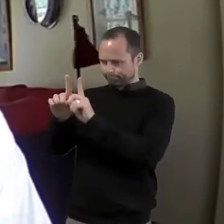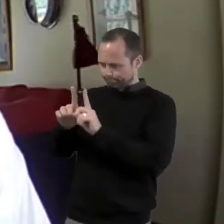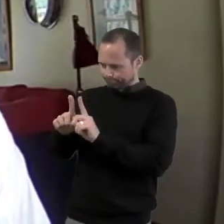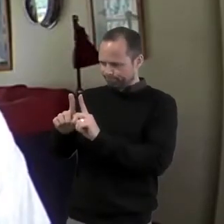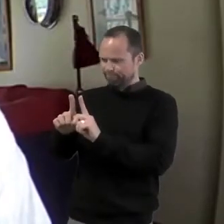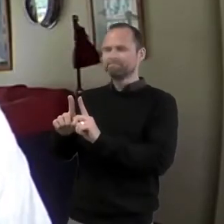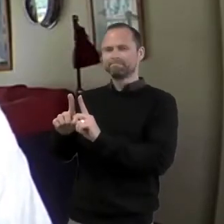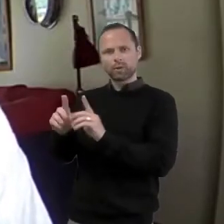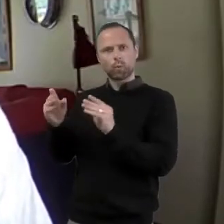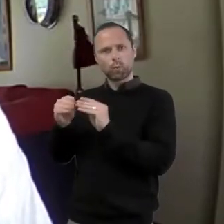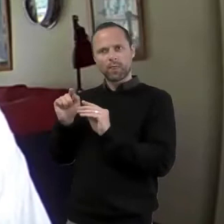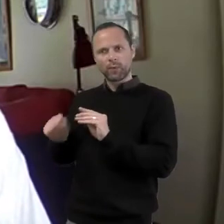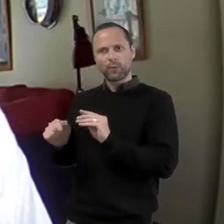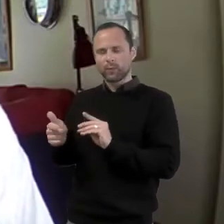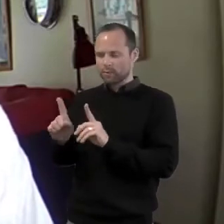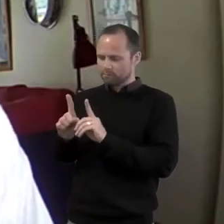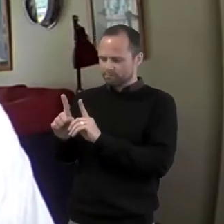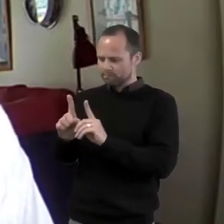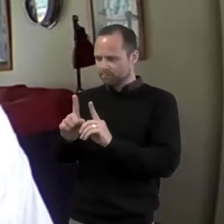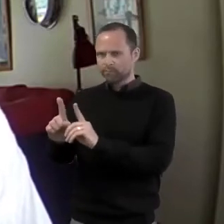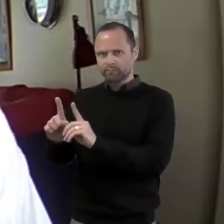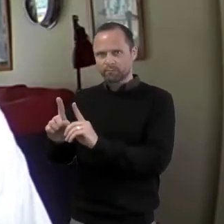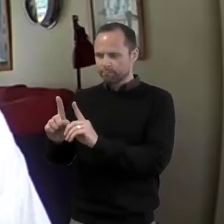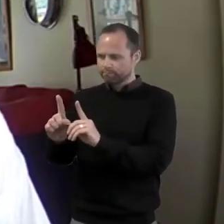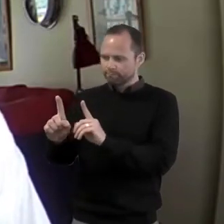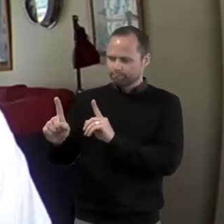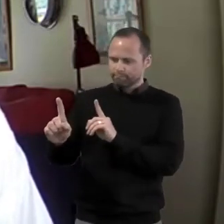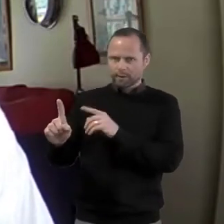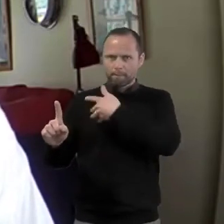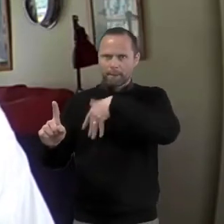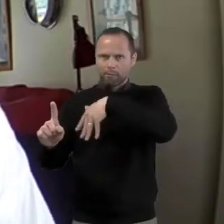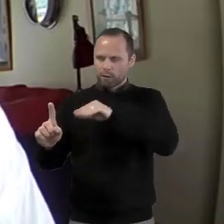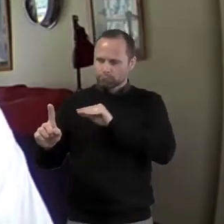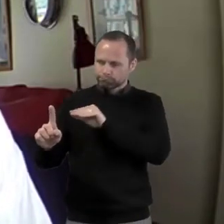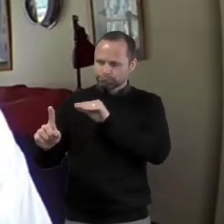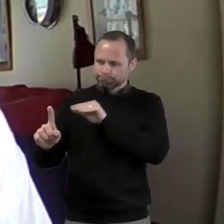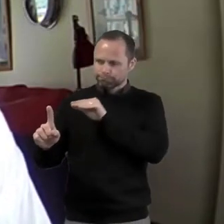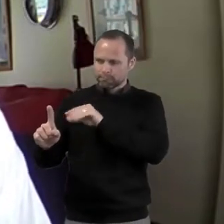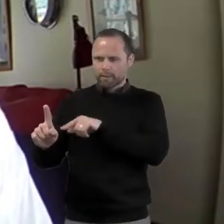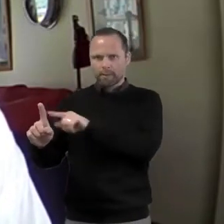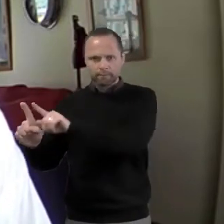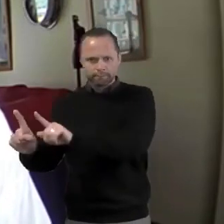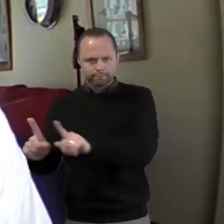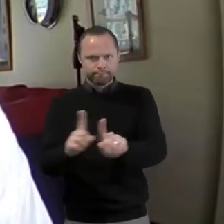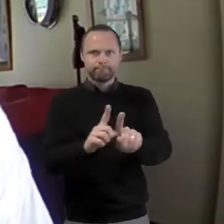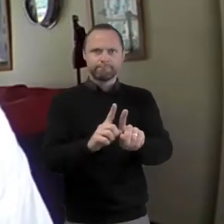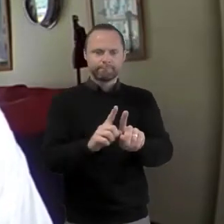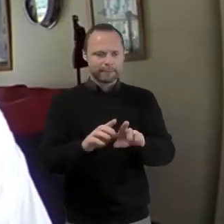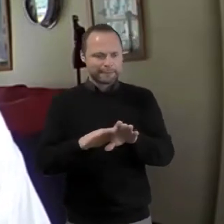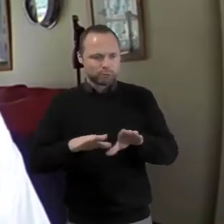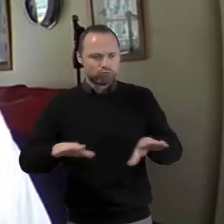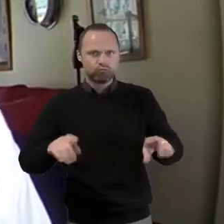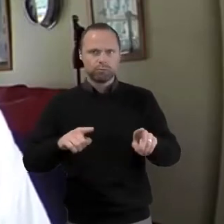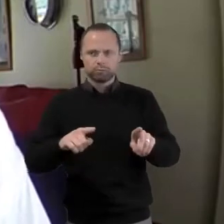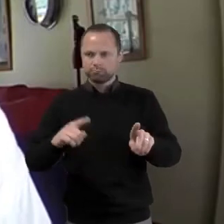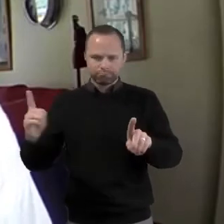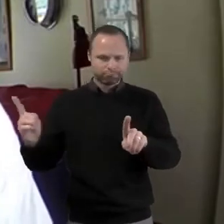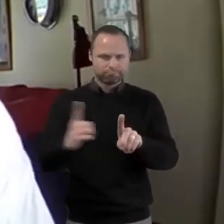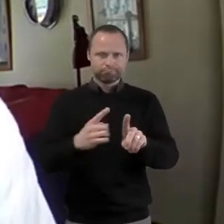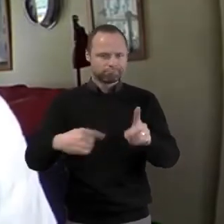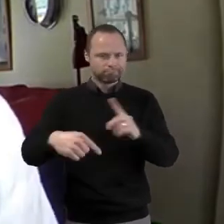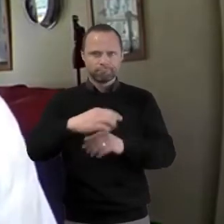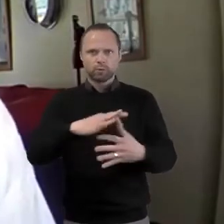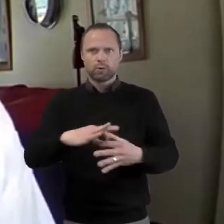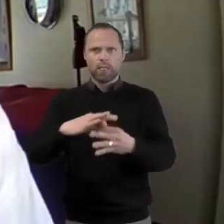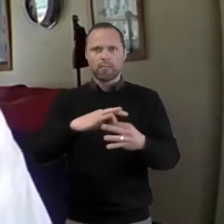families they are walking their spiritual journey together. And all of this is explained and expounded through